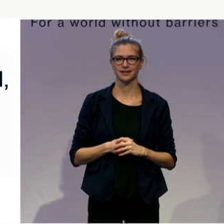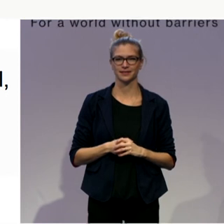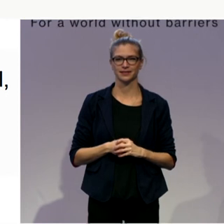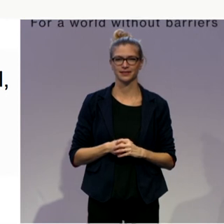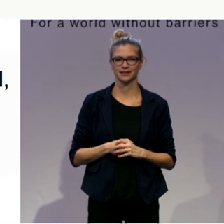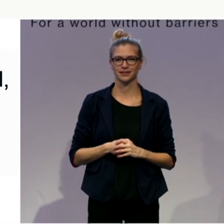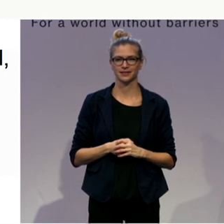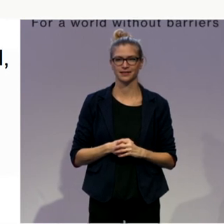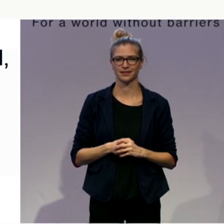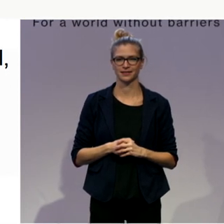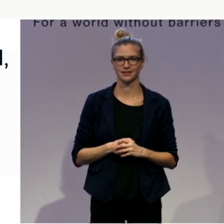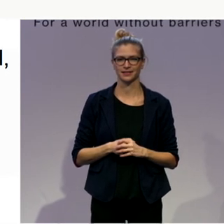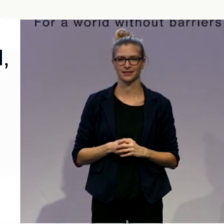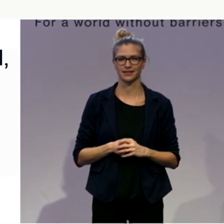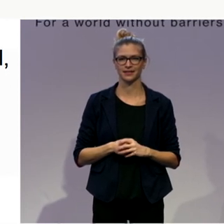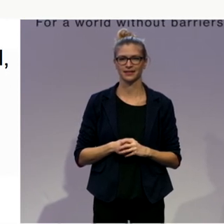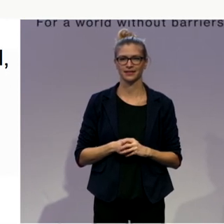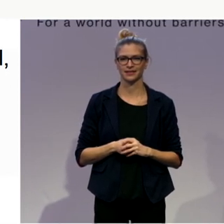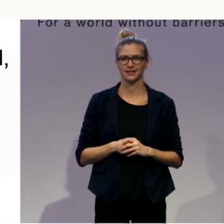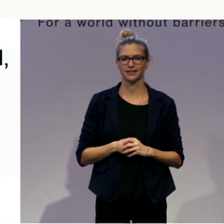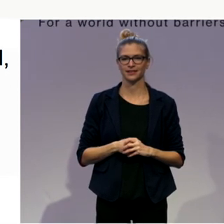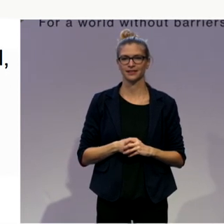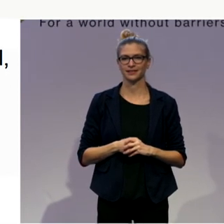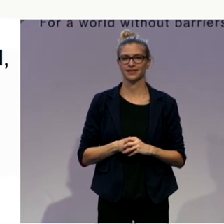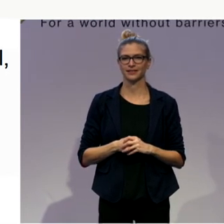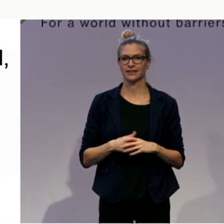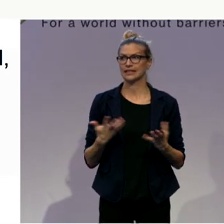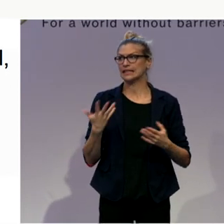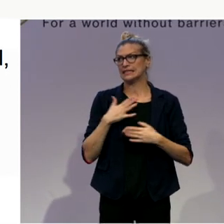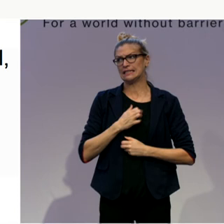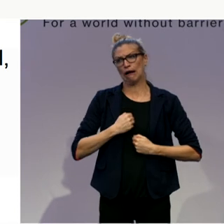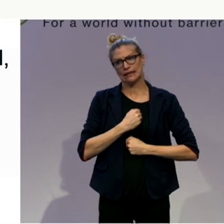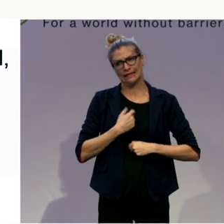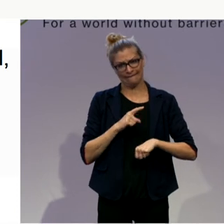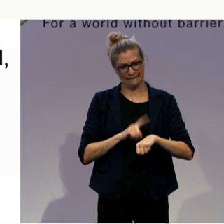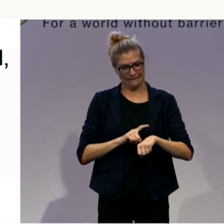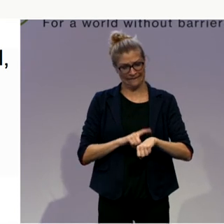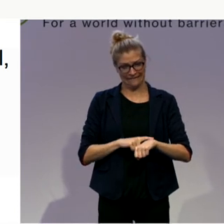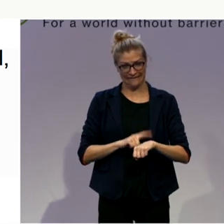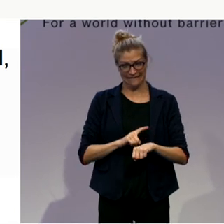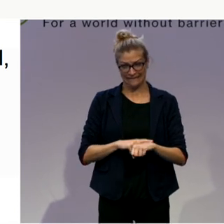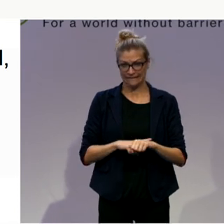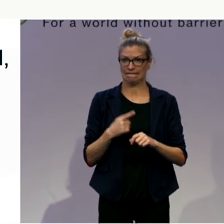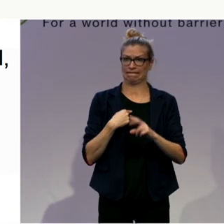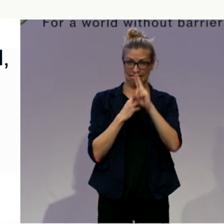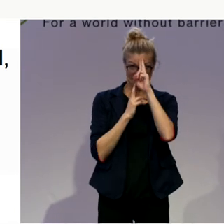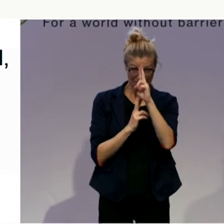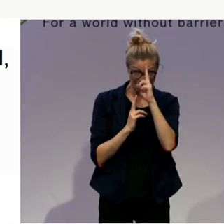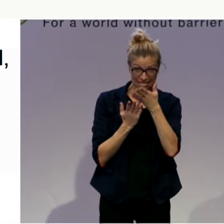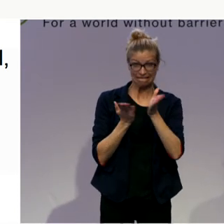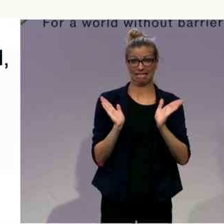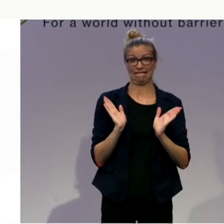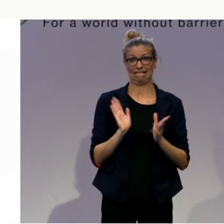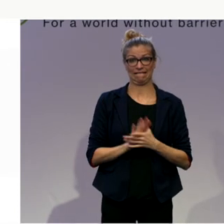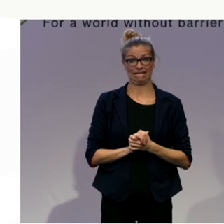We are absolutely delighted and I'm sorry for the delay but it is a real honour. It is a real honour to have the President